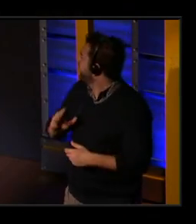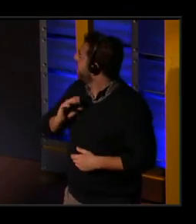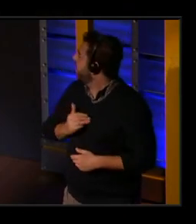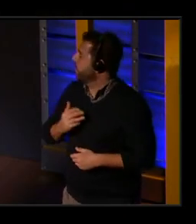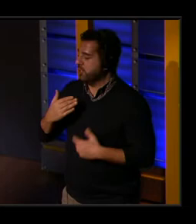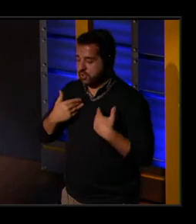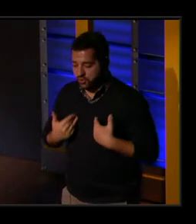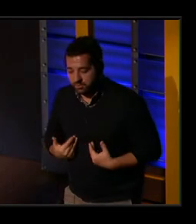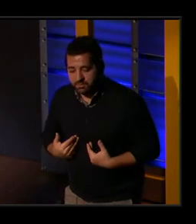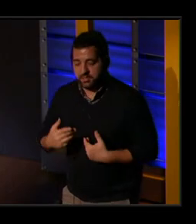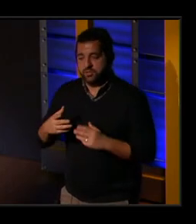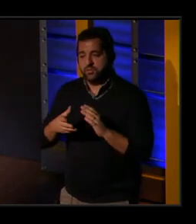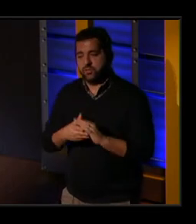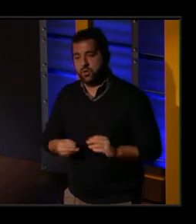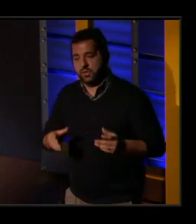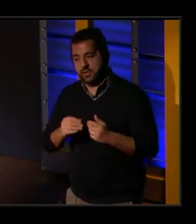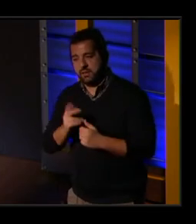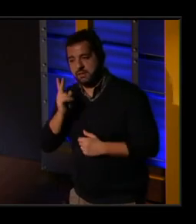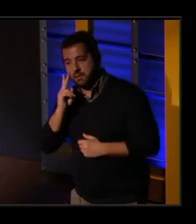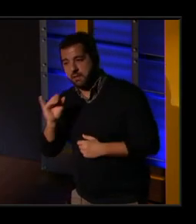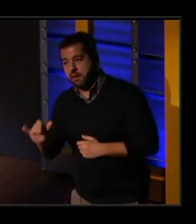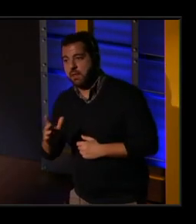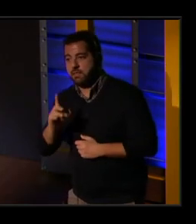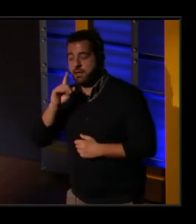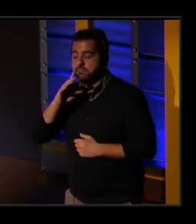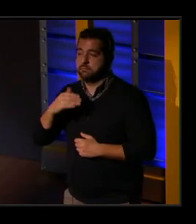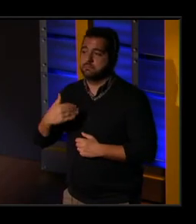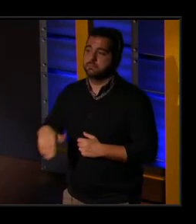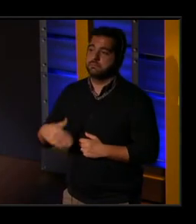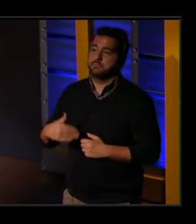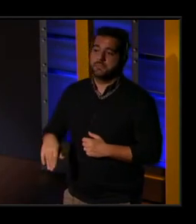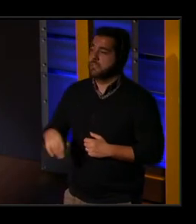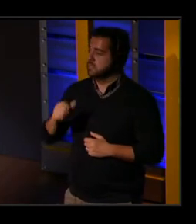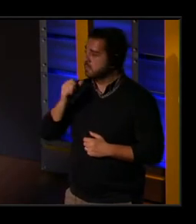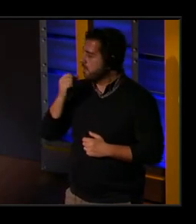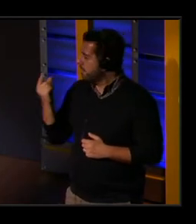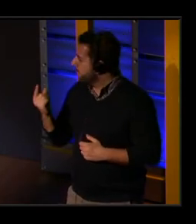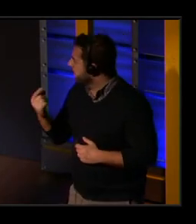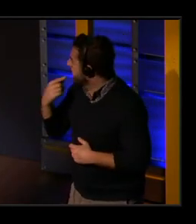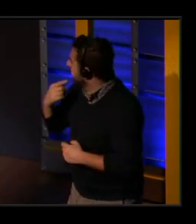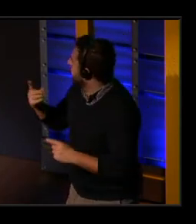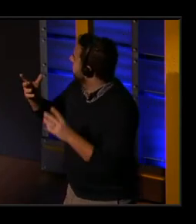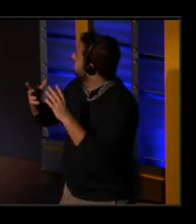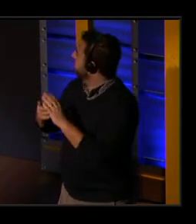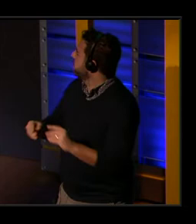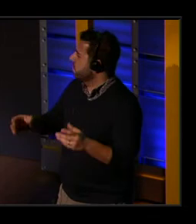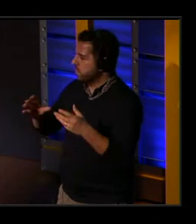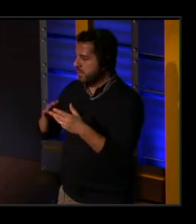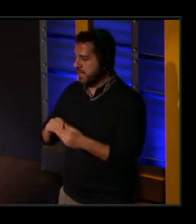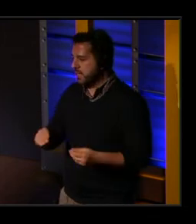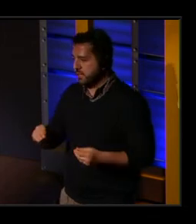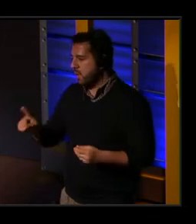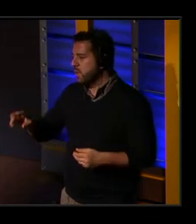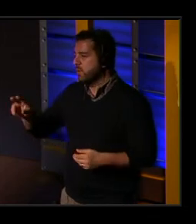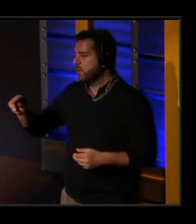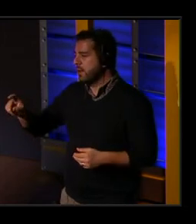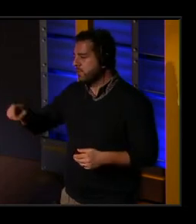And you could see that through, and I thought, my goodness, if I, so it's not that you're telling stories, you're remembering them.